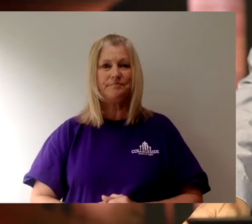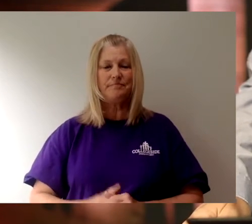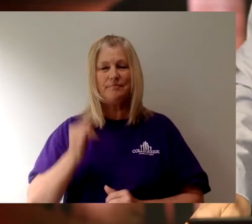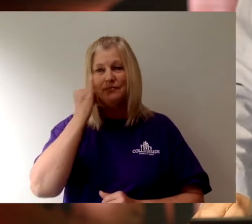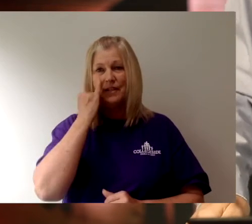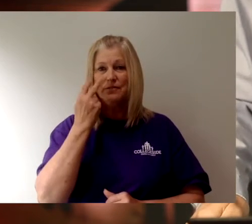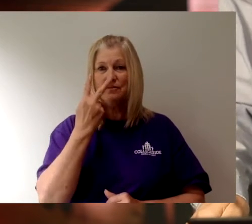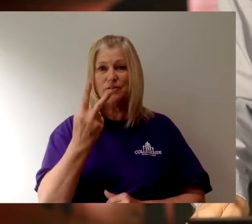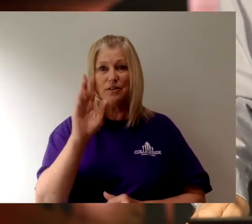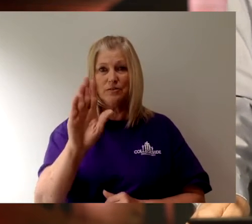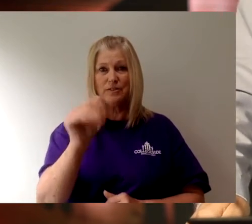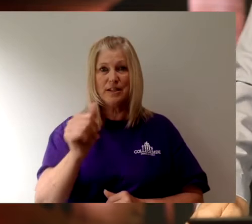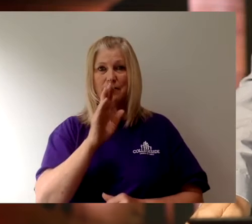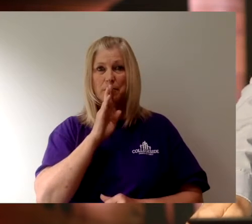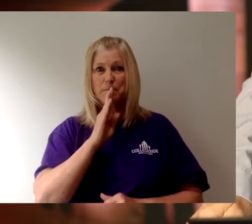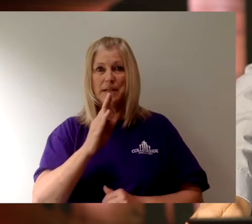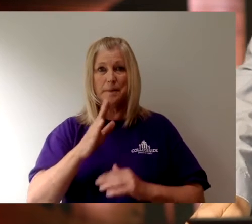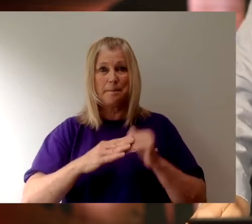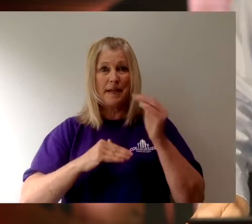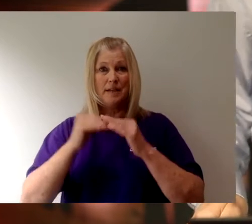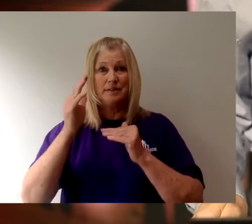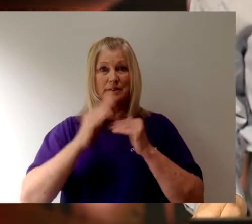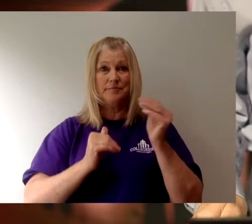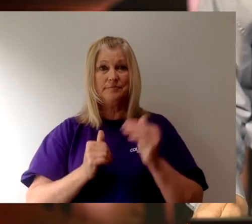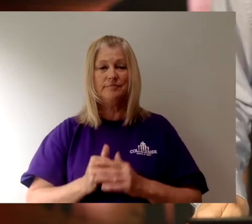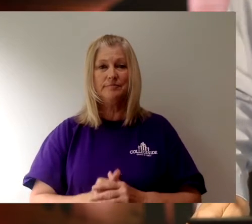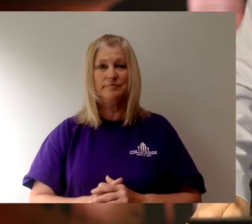If you saw yourself as being built,